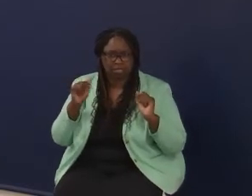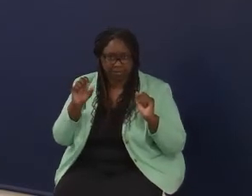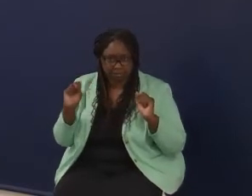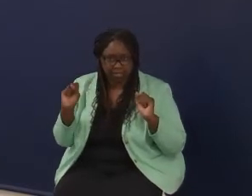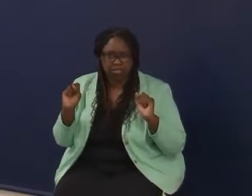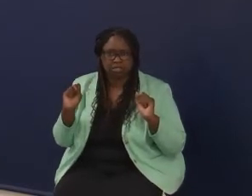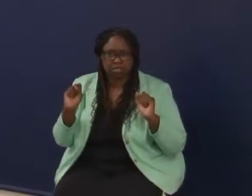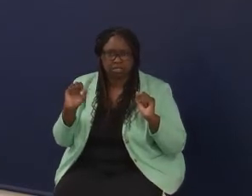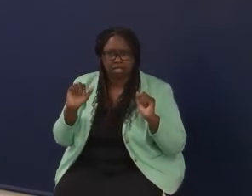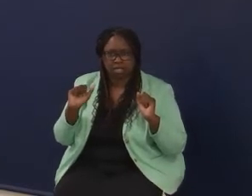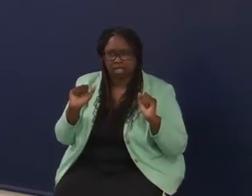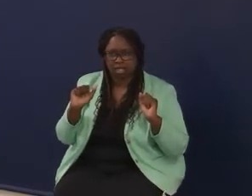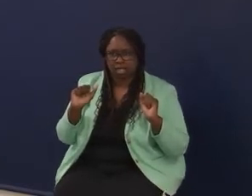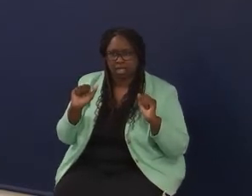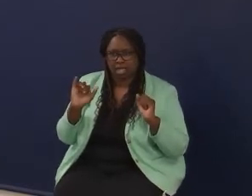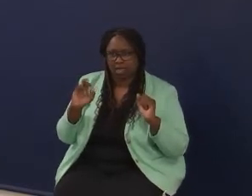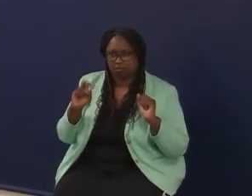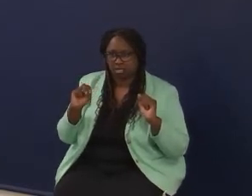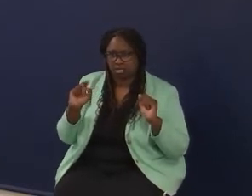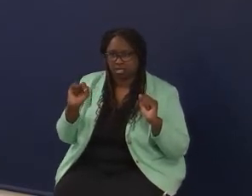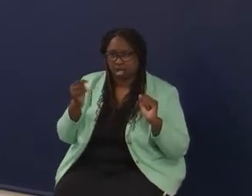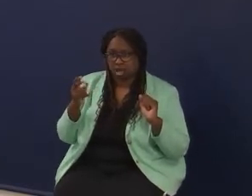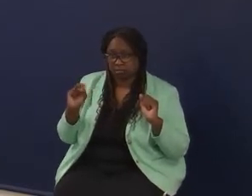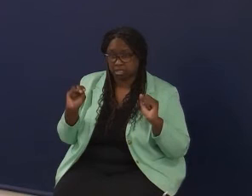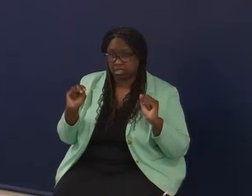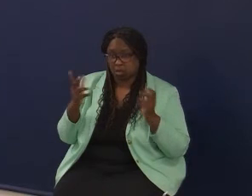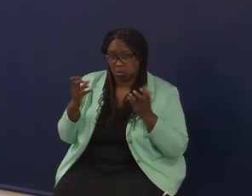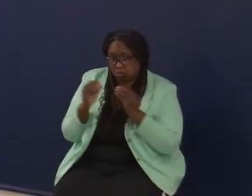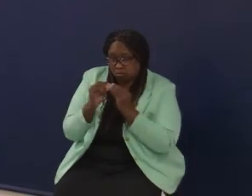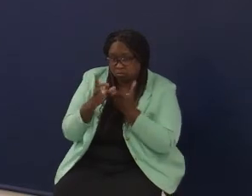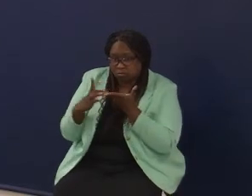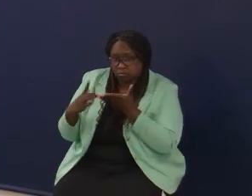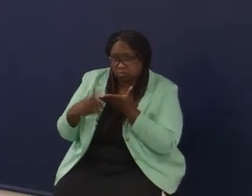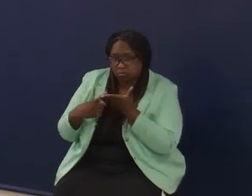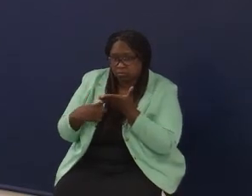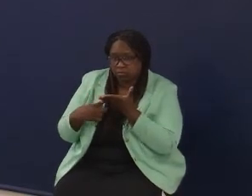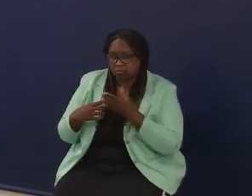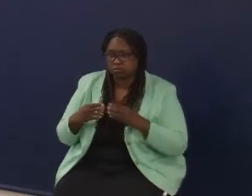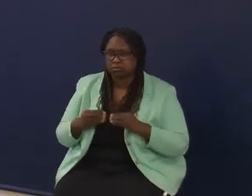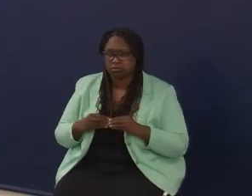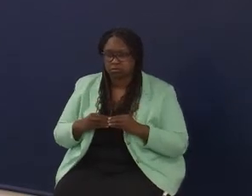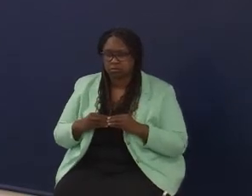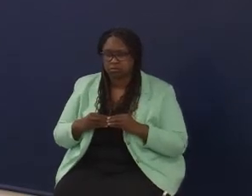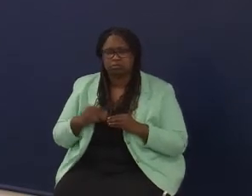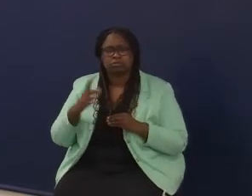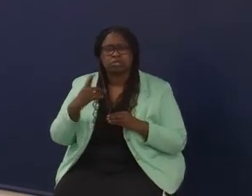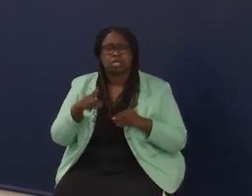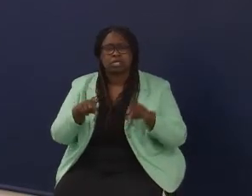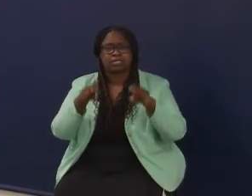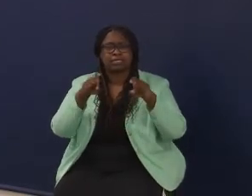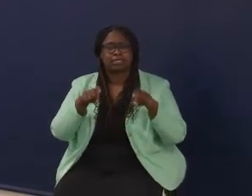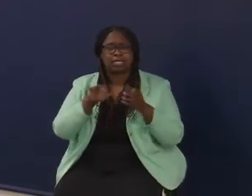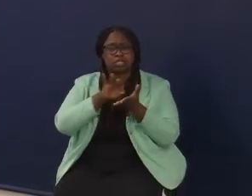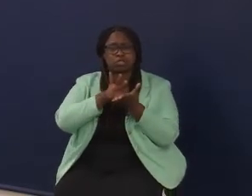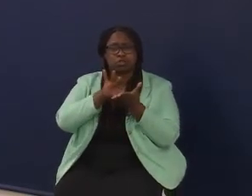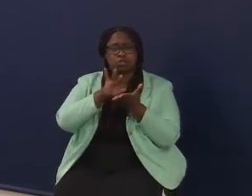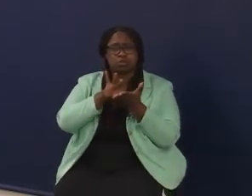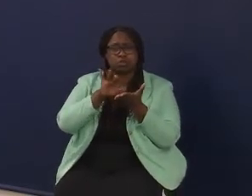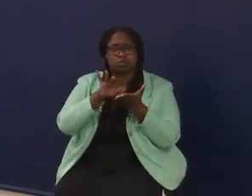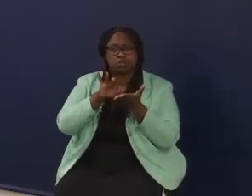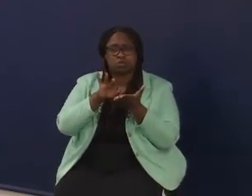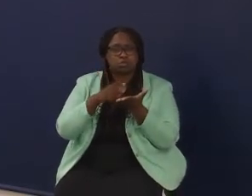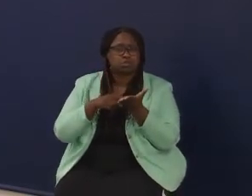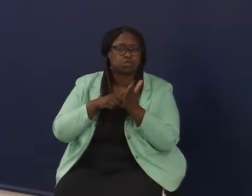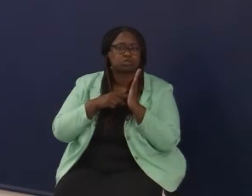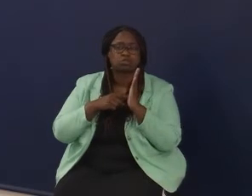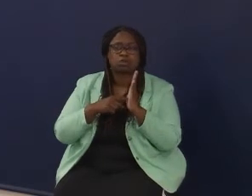Aaron Thompson on is the fact that the test scores come out and they show 20 or 30